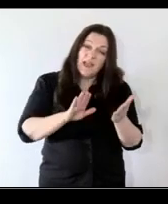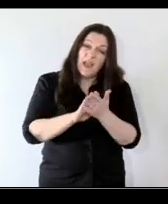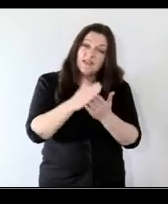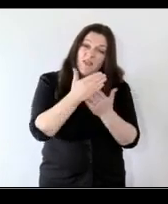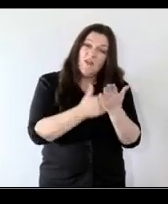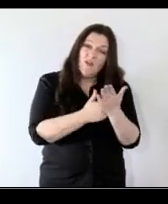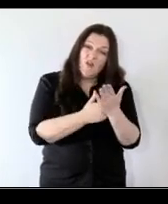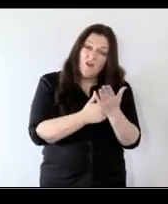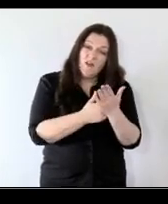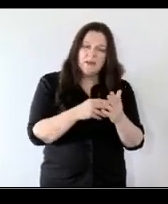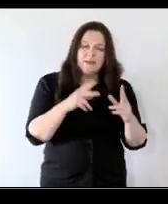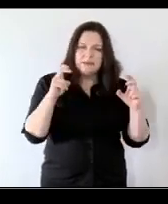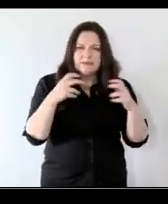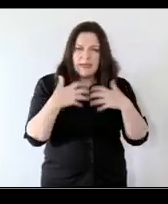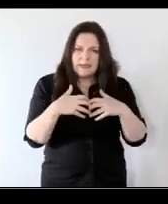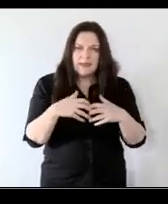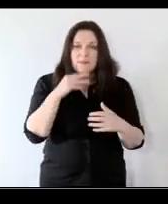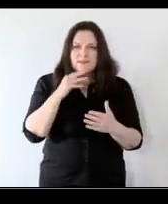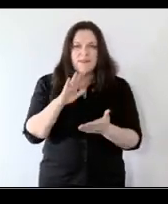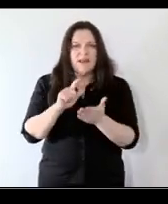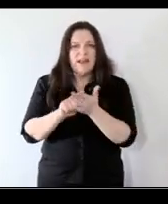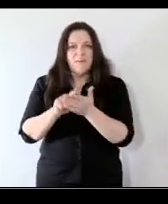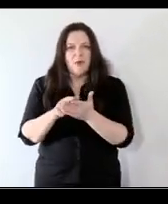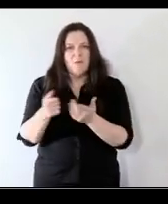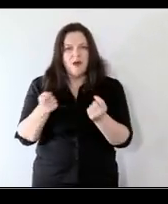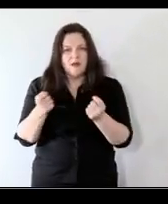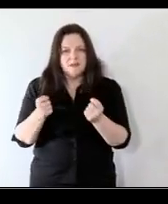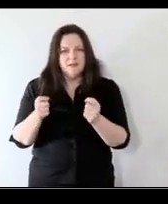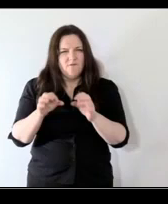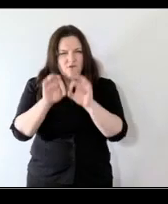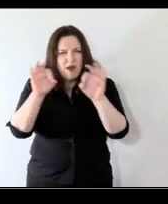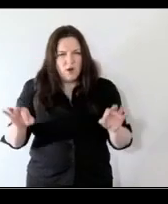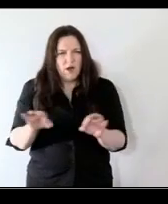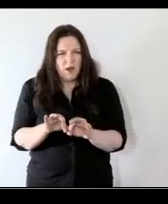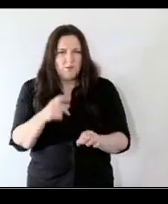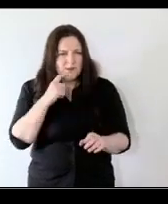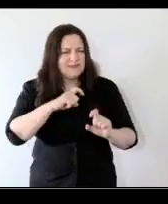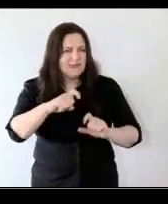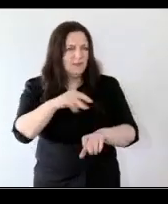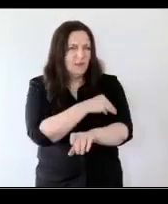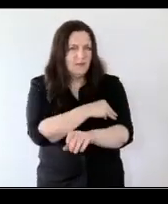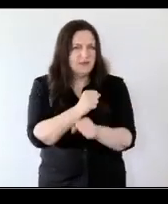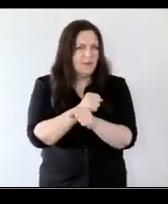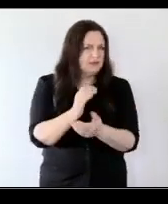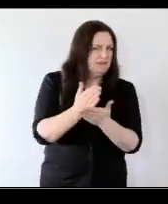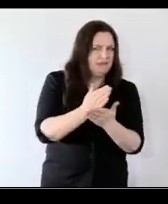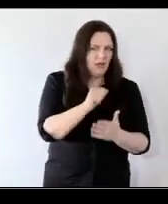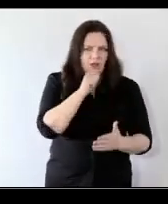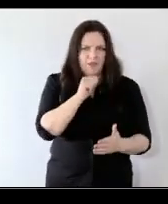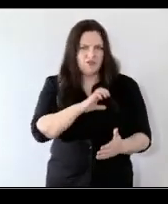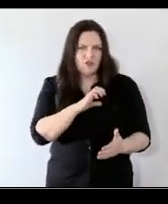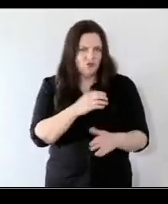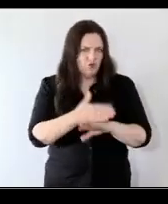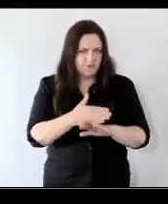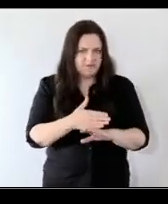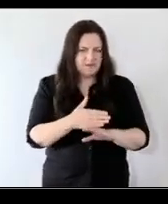so so the the labor market regulation framework is a little bit different but but there are still problems about insecure jobs and so on